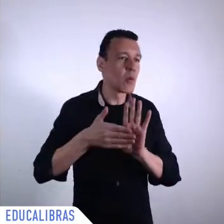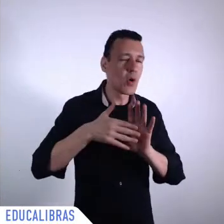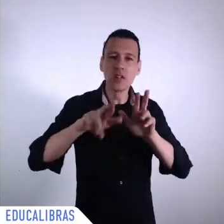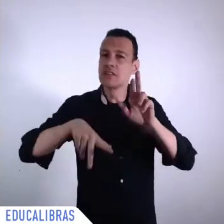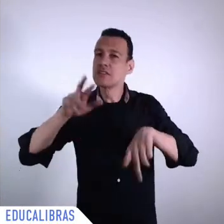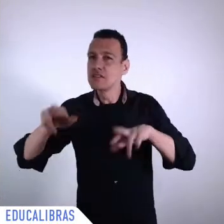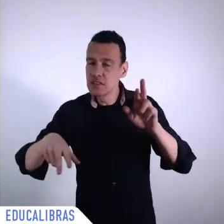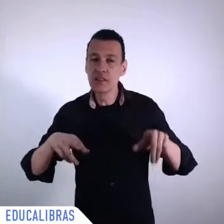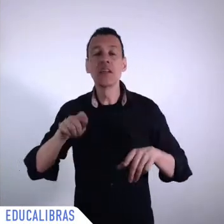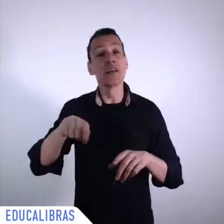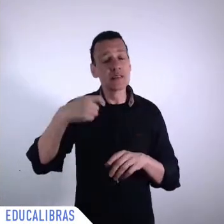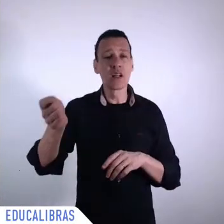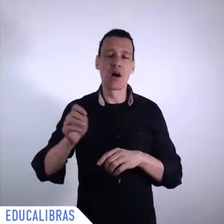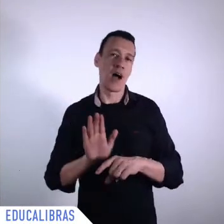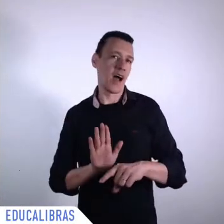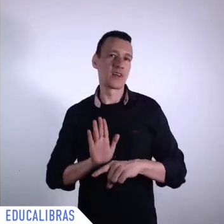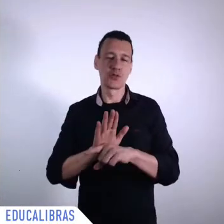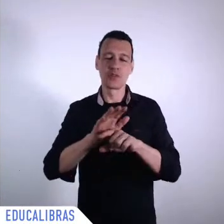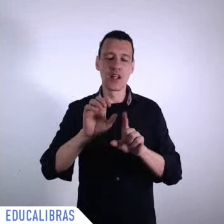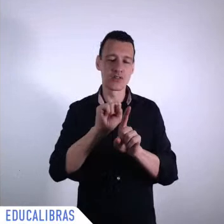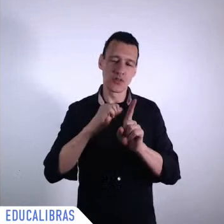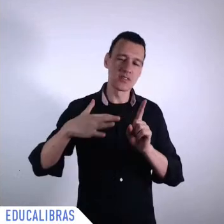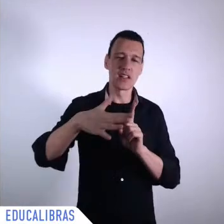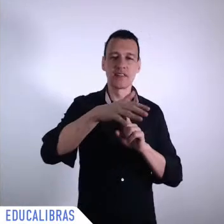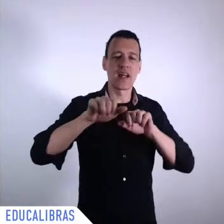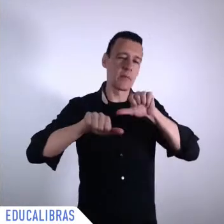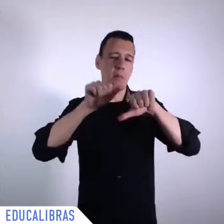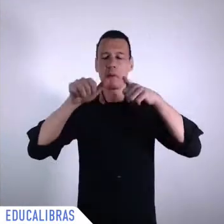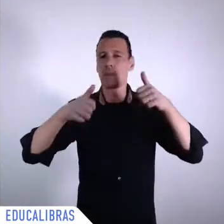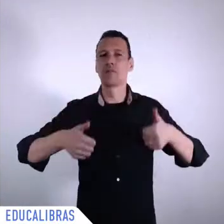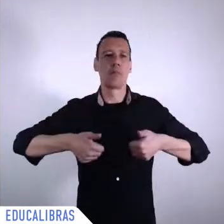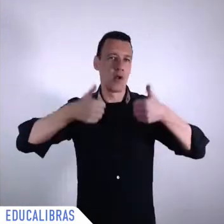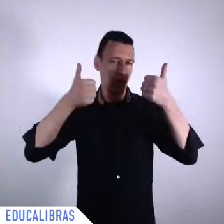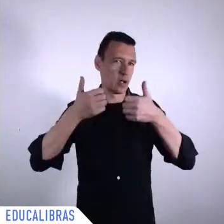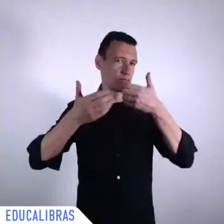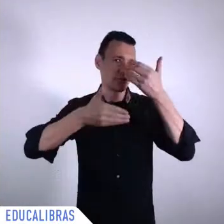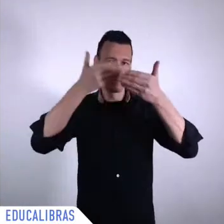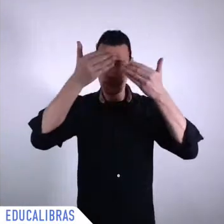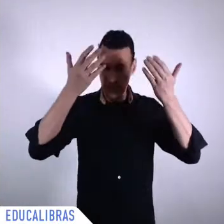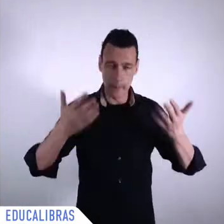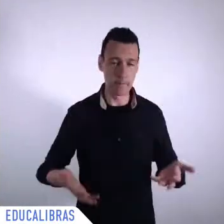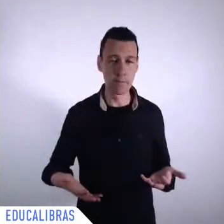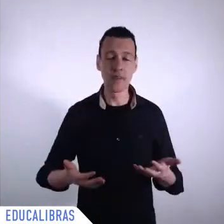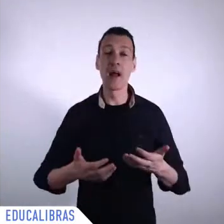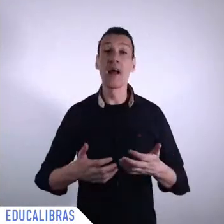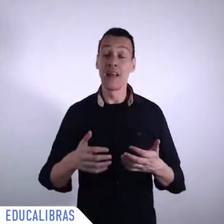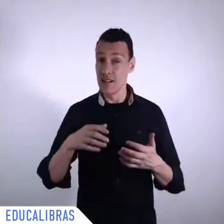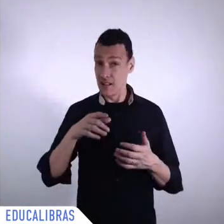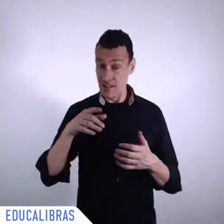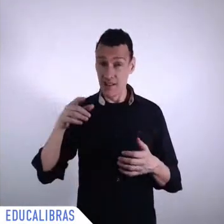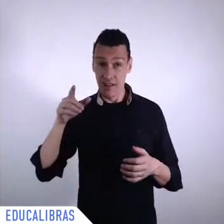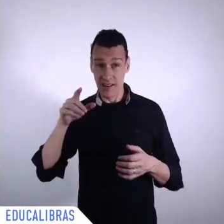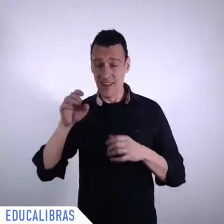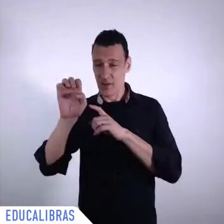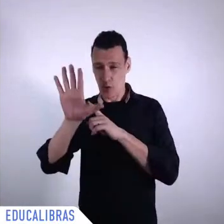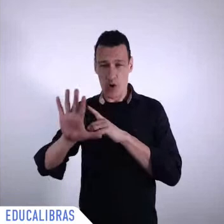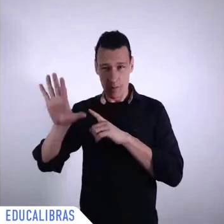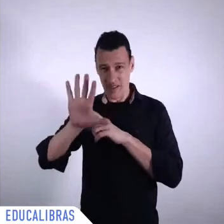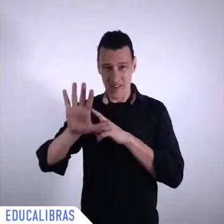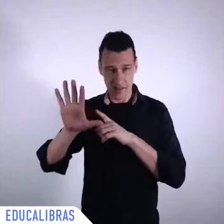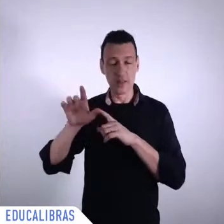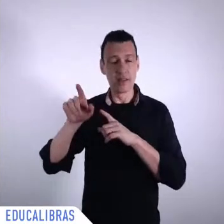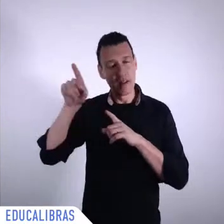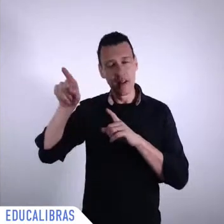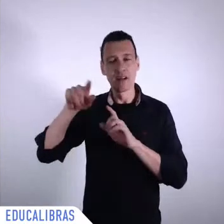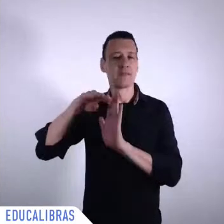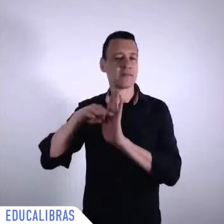middle of it actually we see in Europe unfortunately a second way in Latin America and in Brazil it is